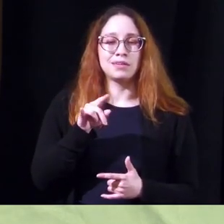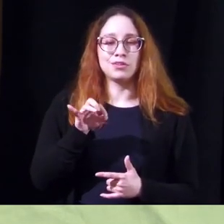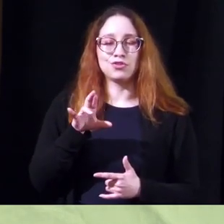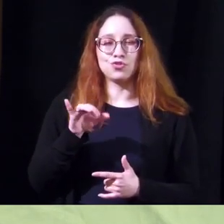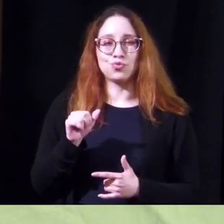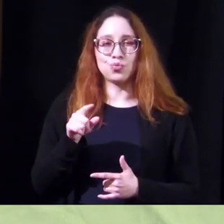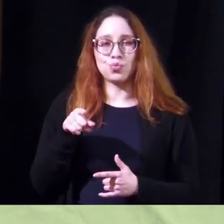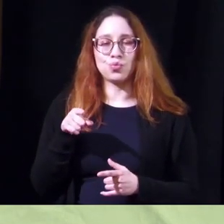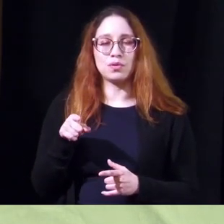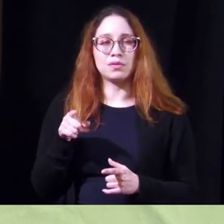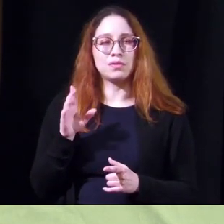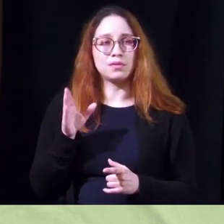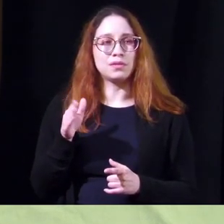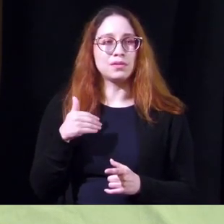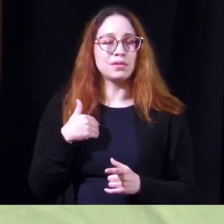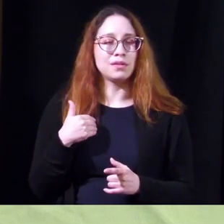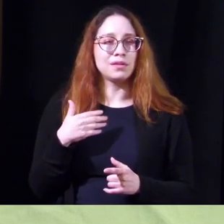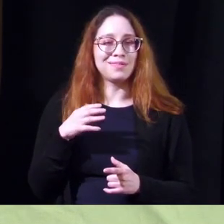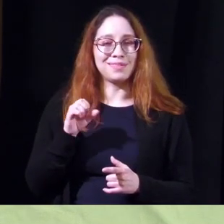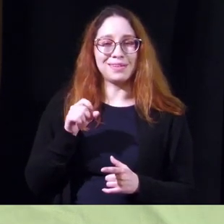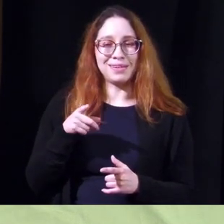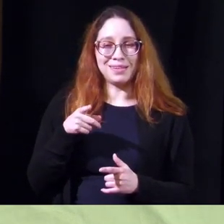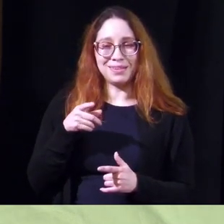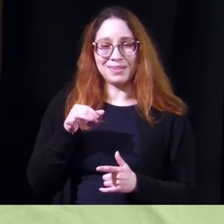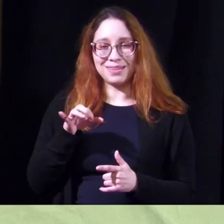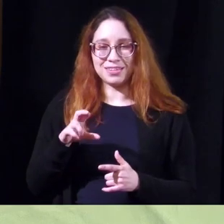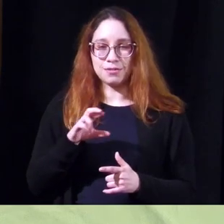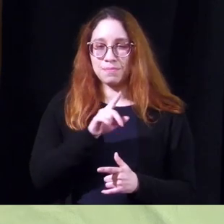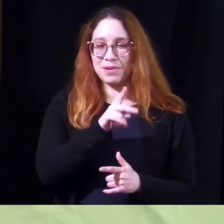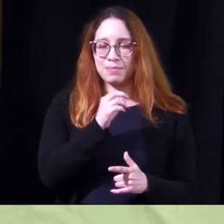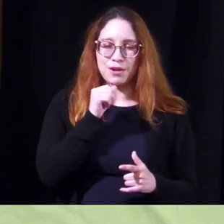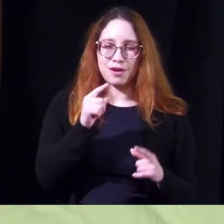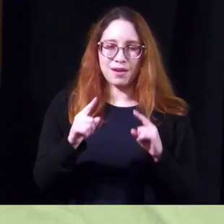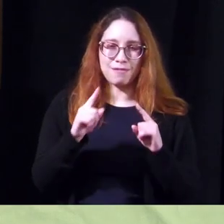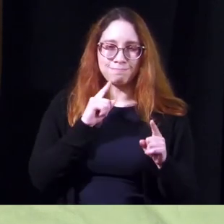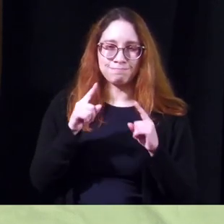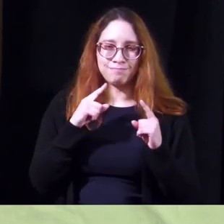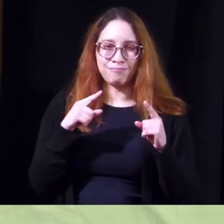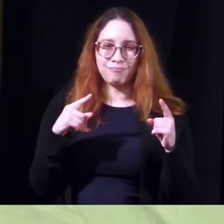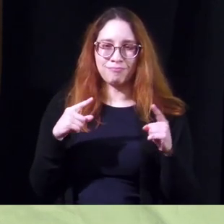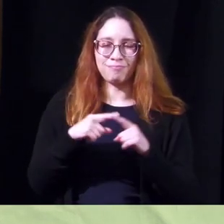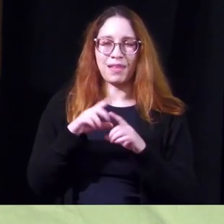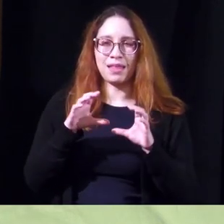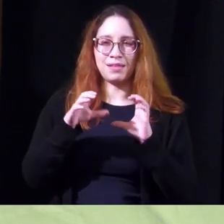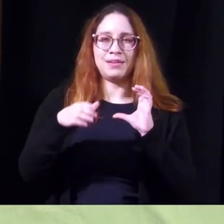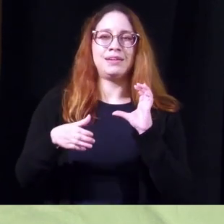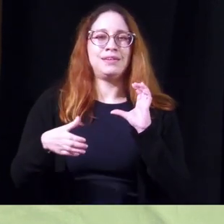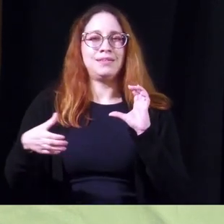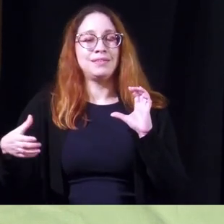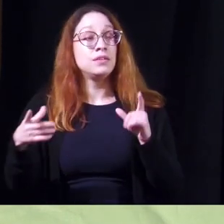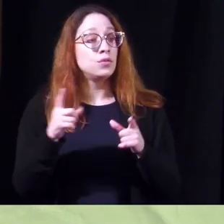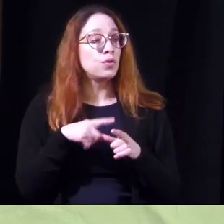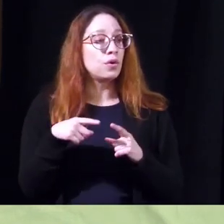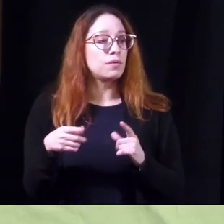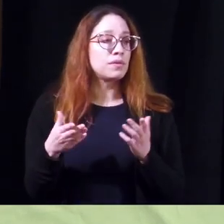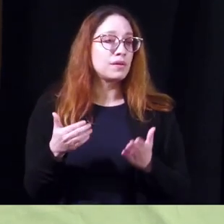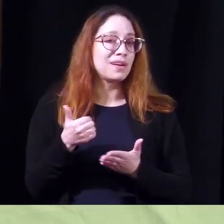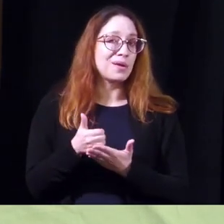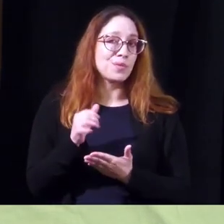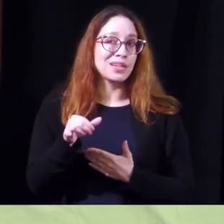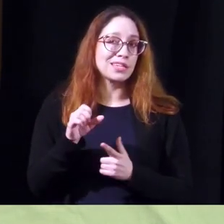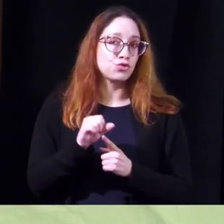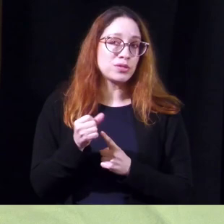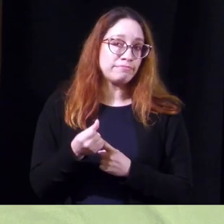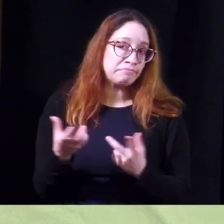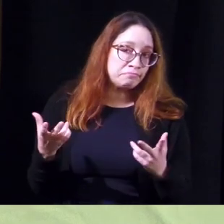those patients that their their sphincter and their bladder aren't talking to each other it might help that uh it might help in those